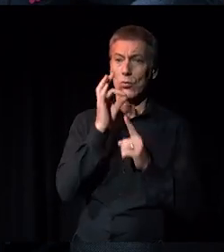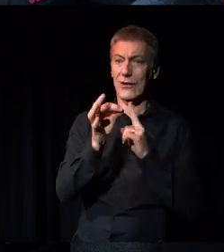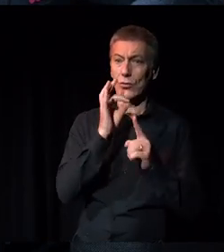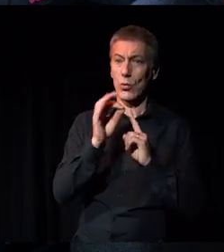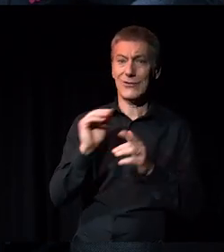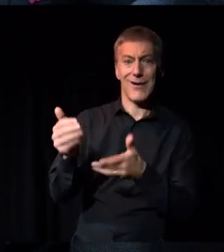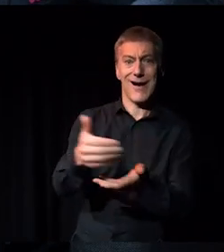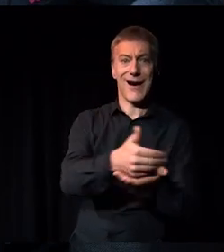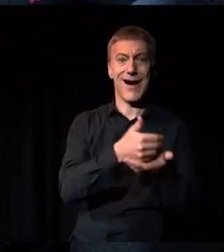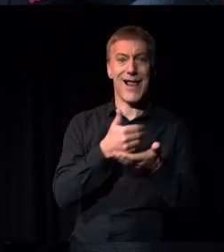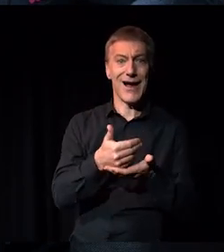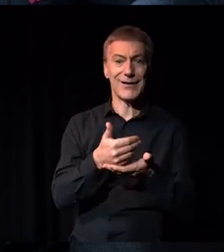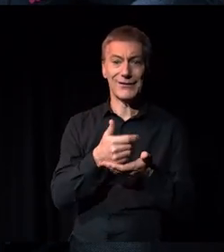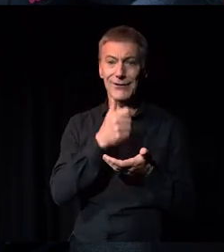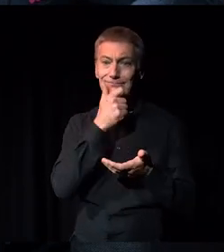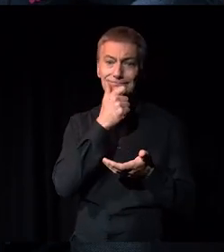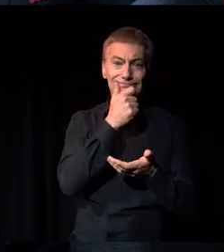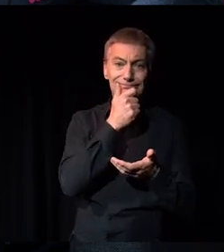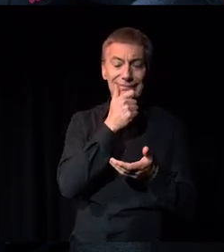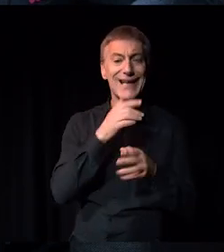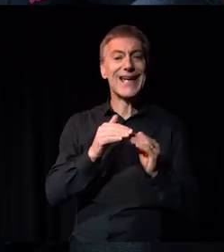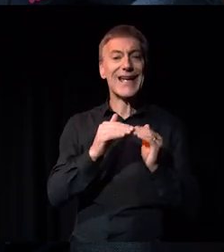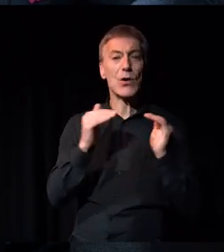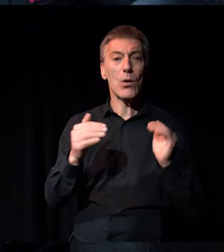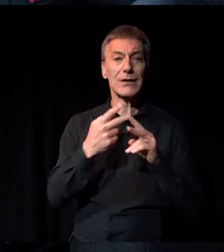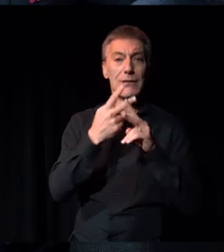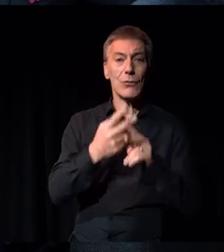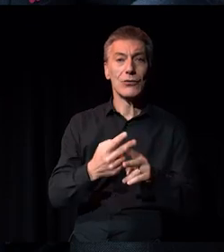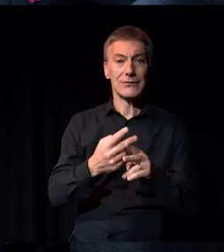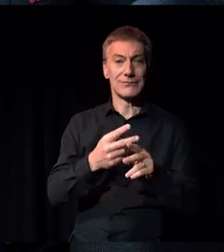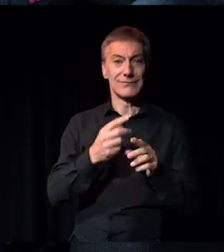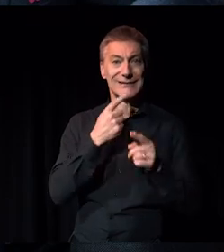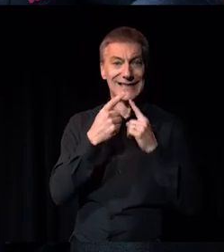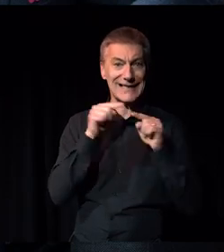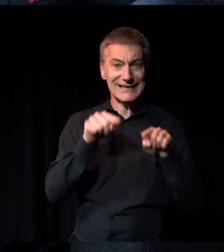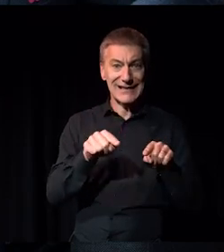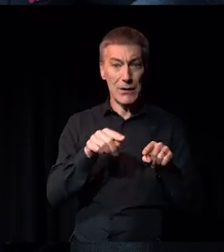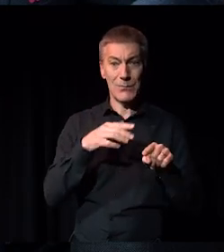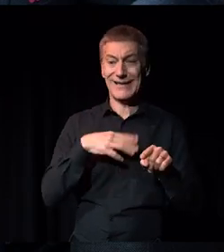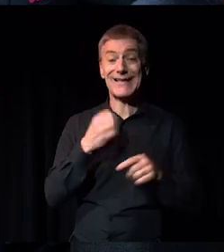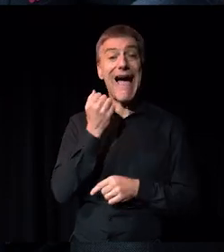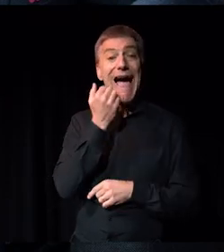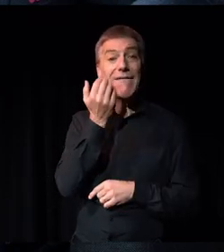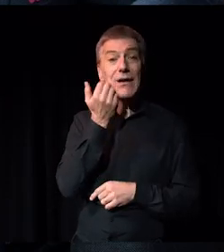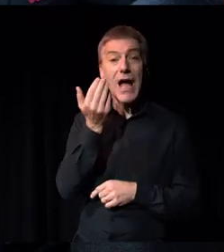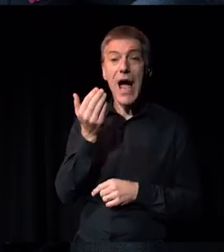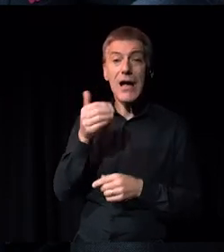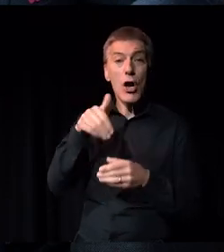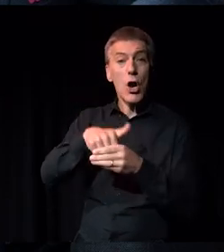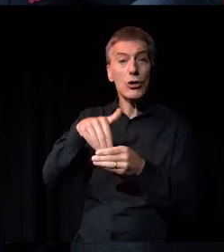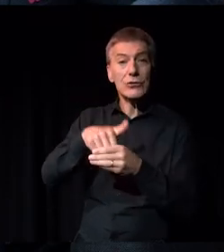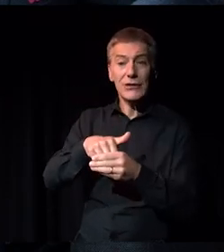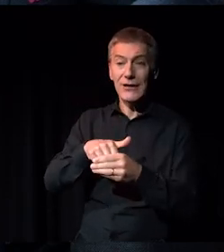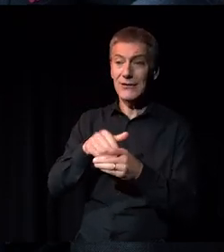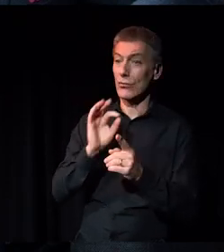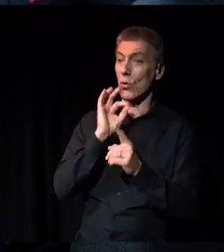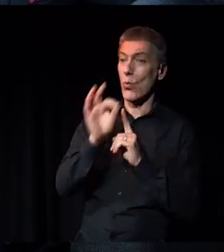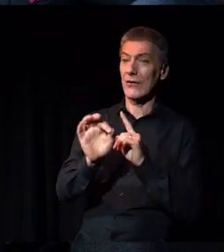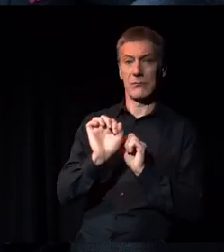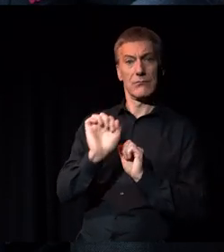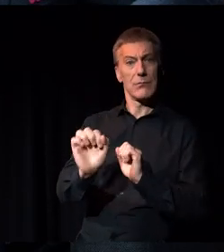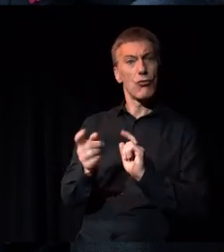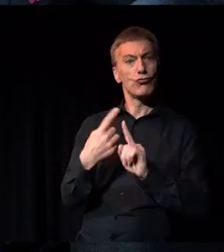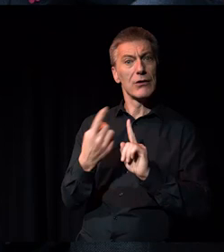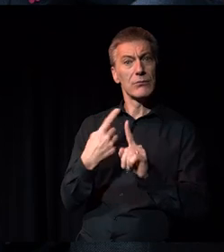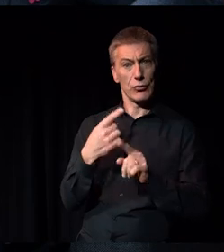Council and administer these equality monitoring data, but to speak to people in everyday contexts who have to answer these equality monitoring